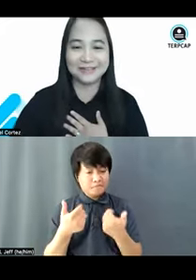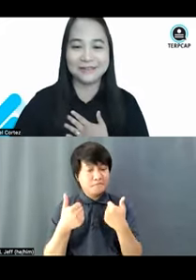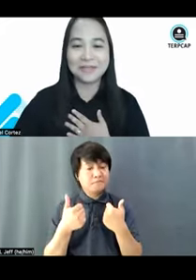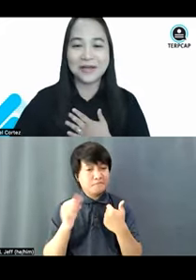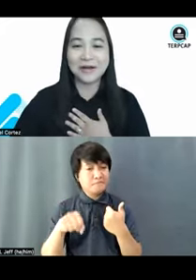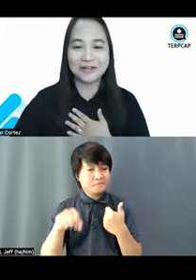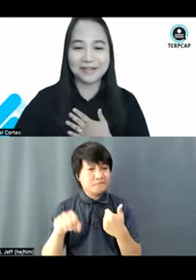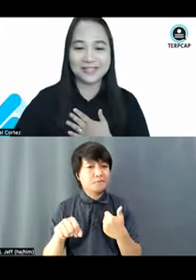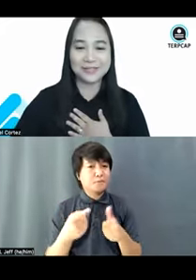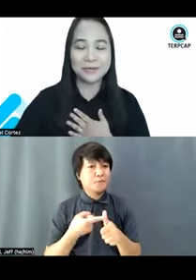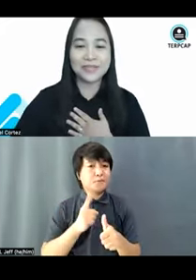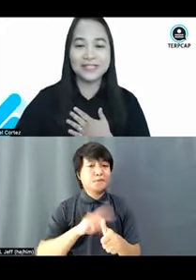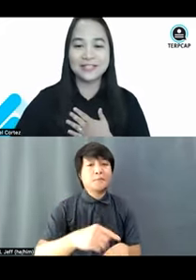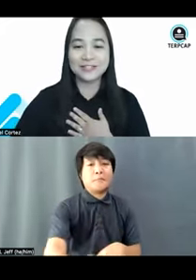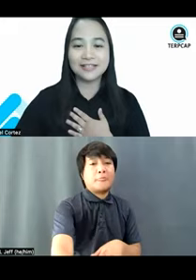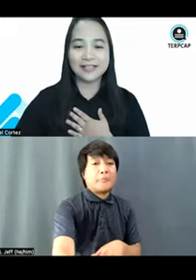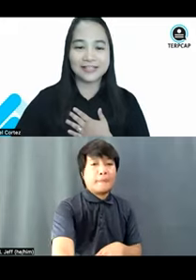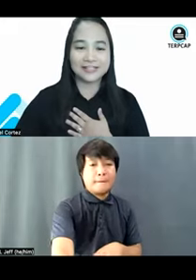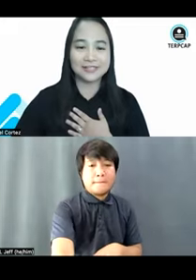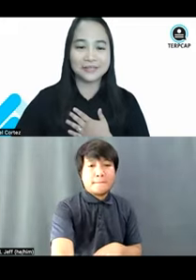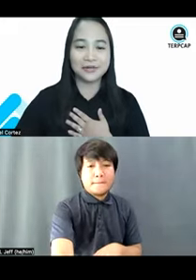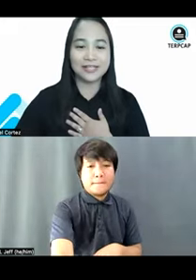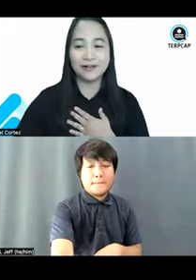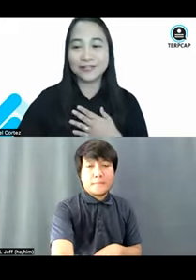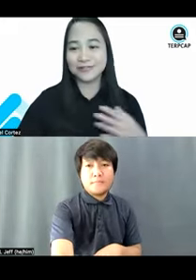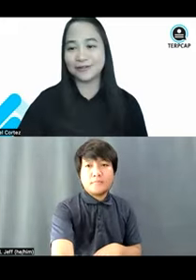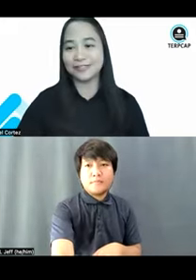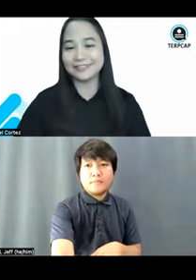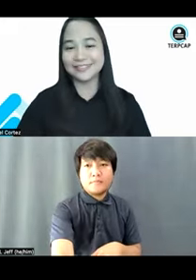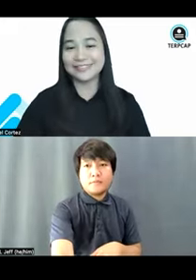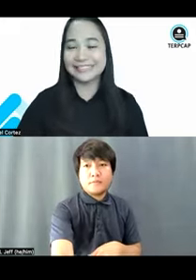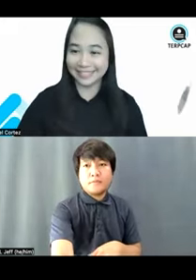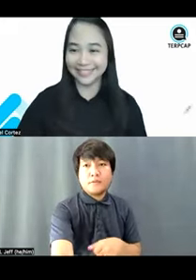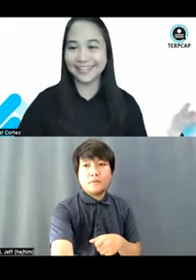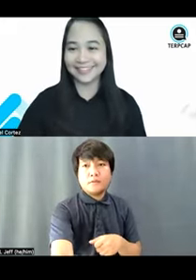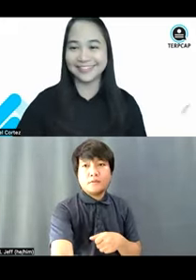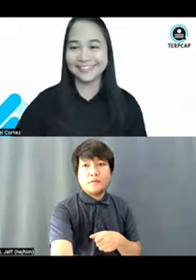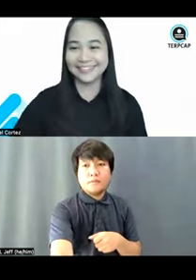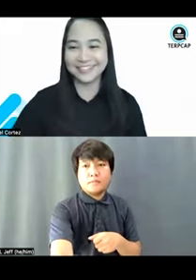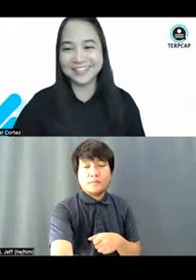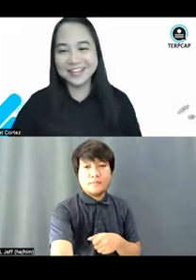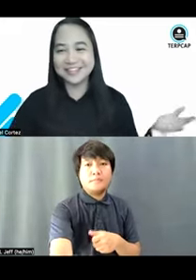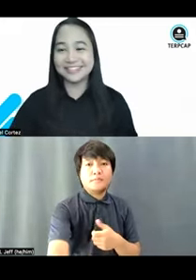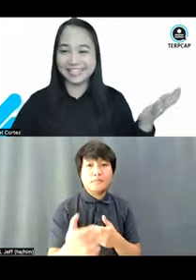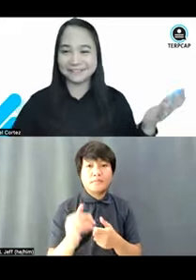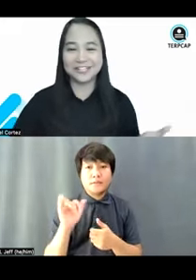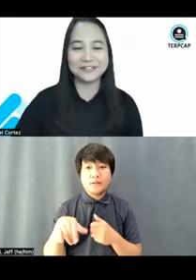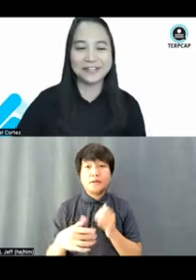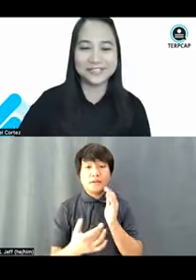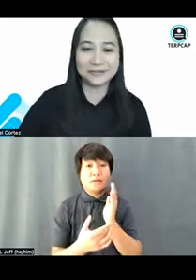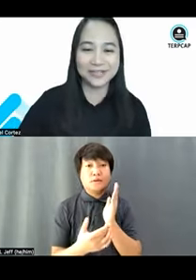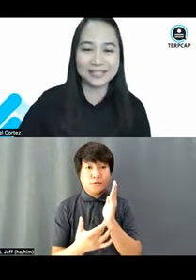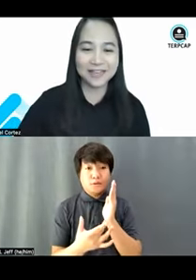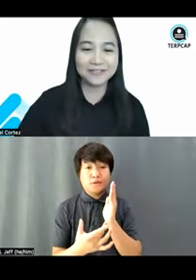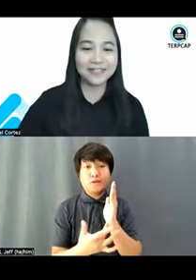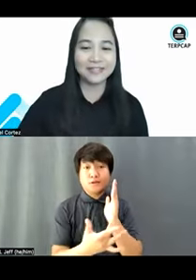says Jen. All right. So, digital etiquette. So, it's also called netiquette, net for internet.